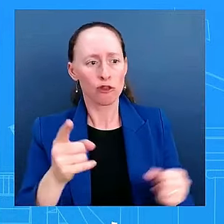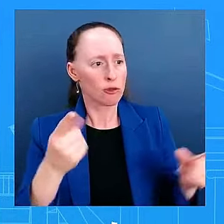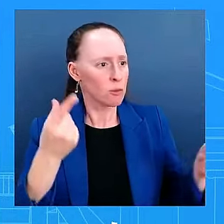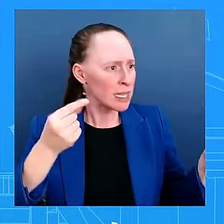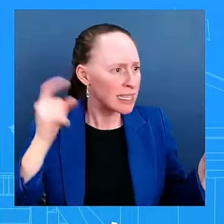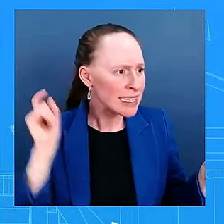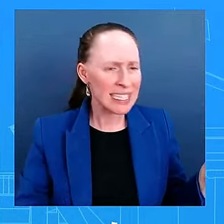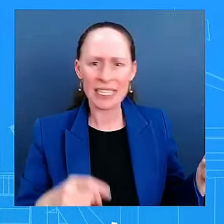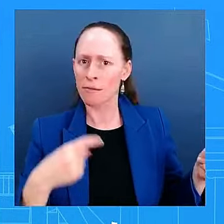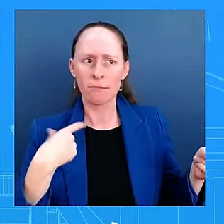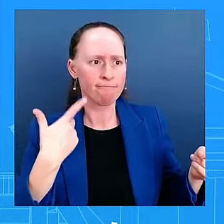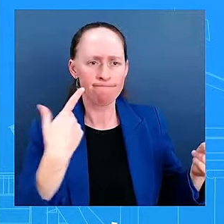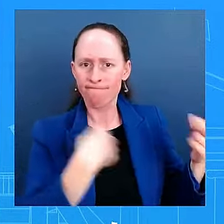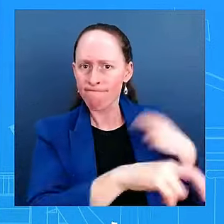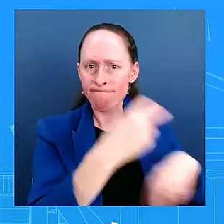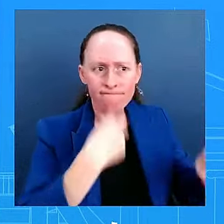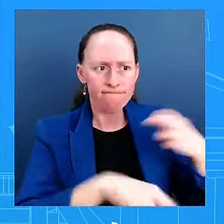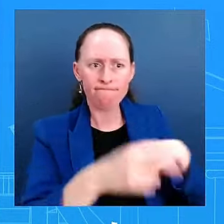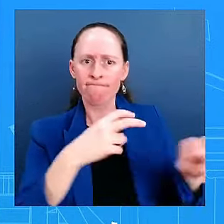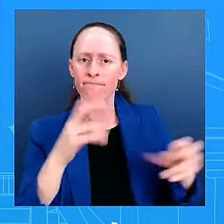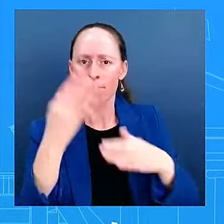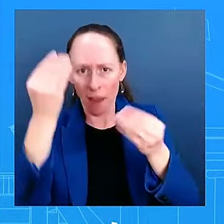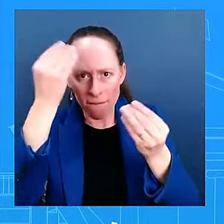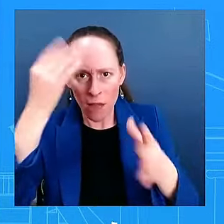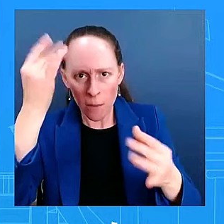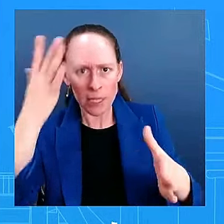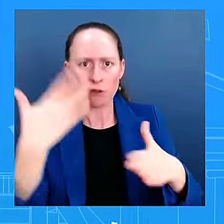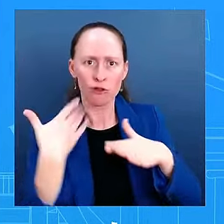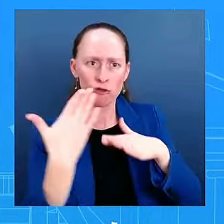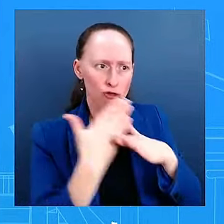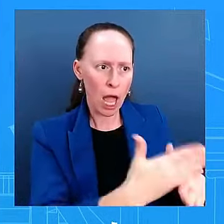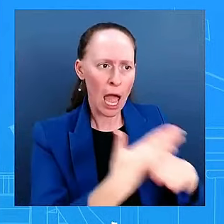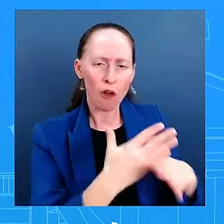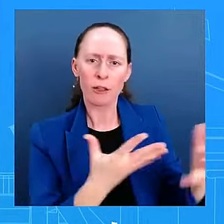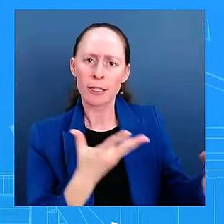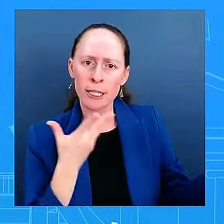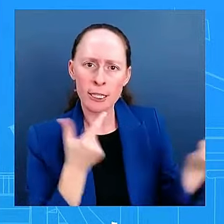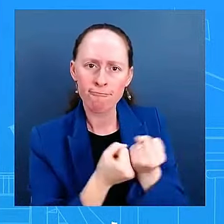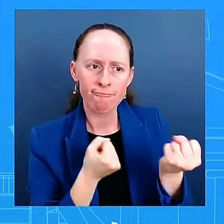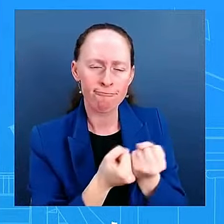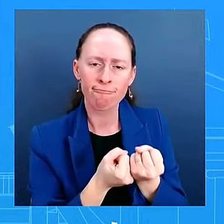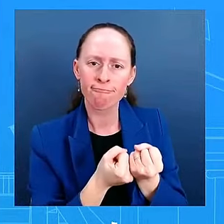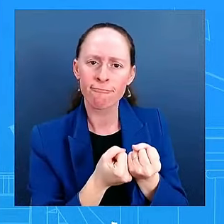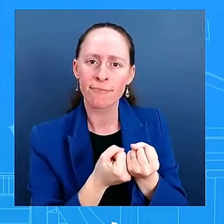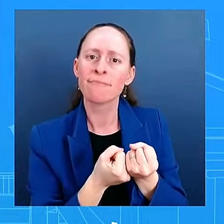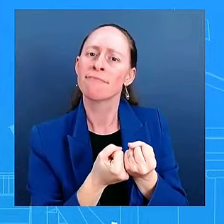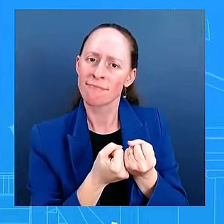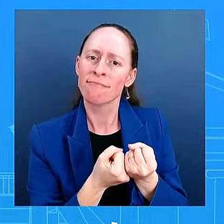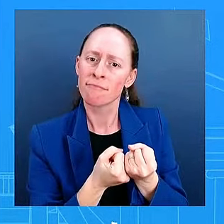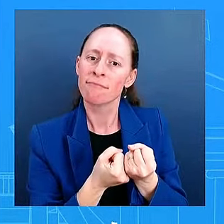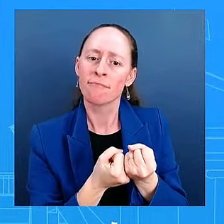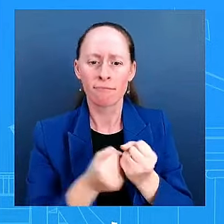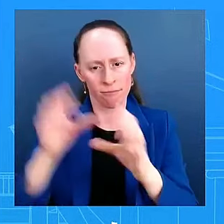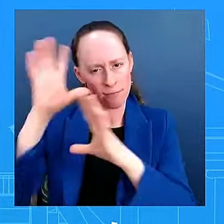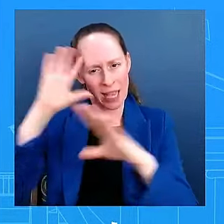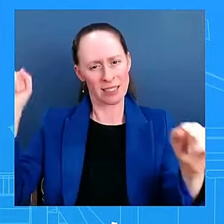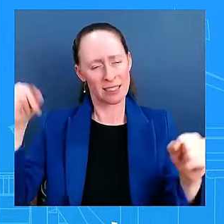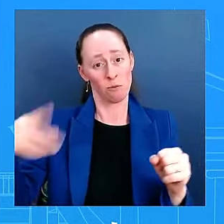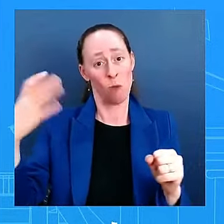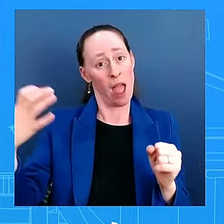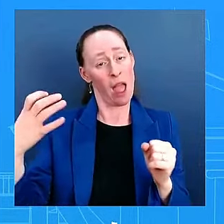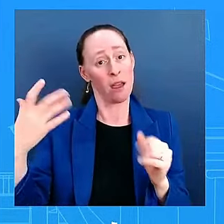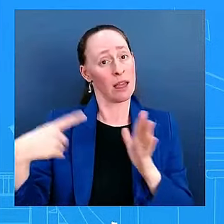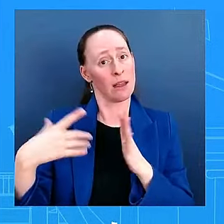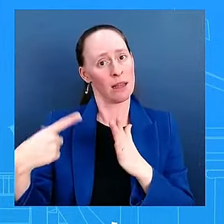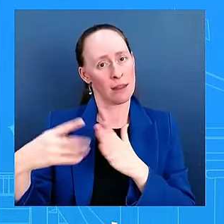by our chief of staff here. Why? Because the president wants to lead by example. It's not complicated. It really isn't.